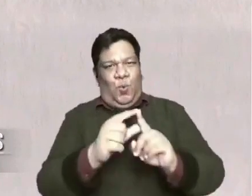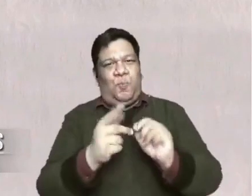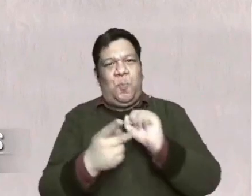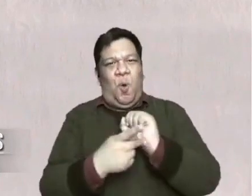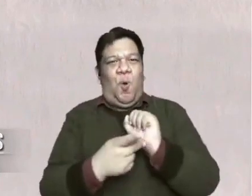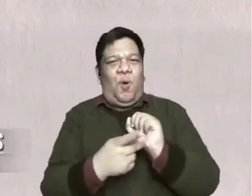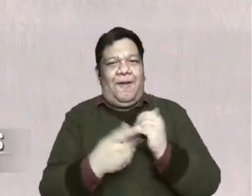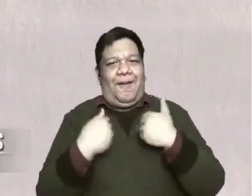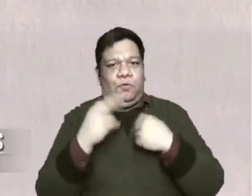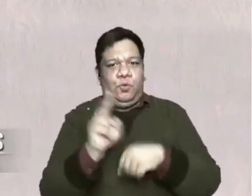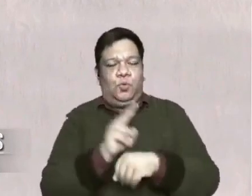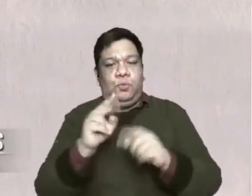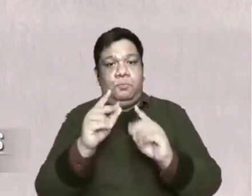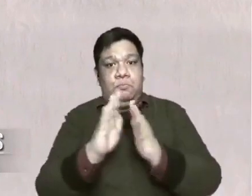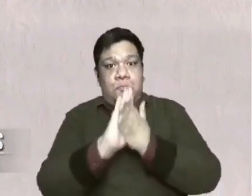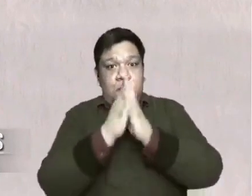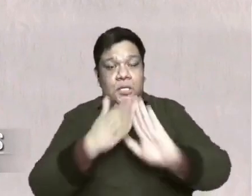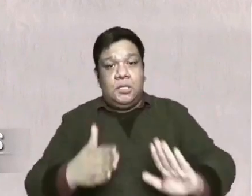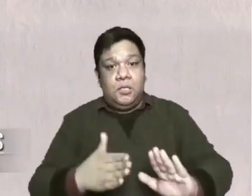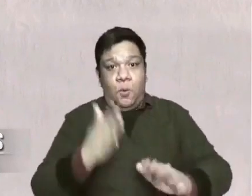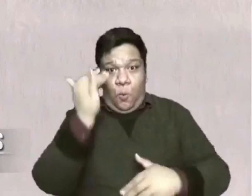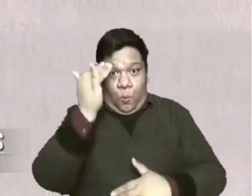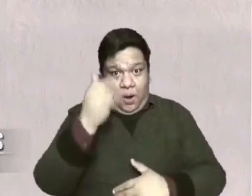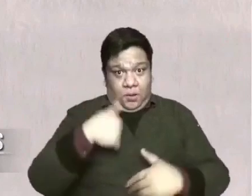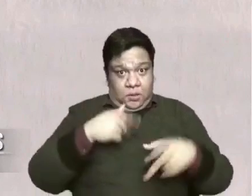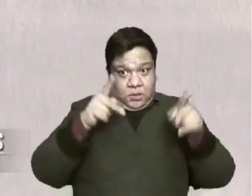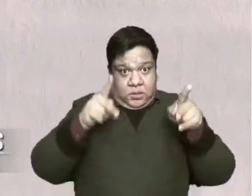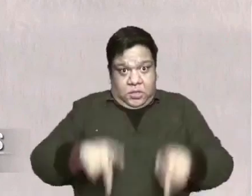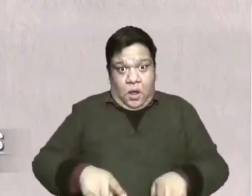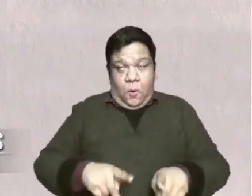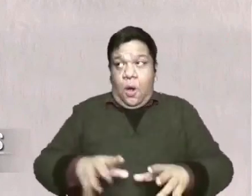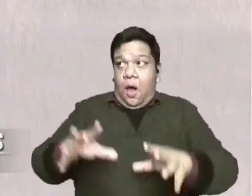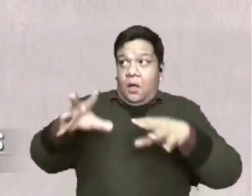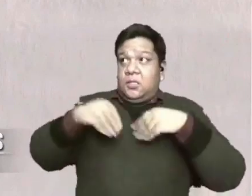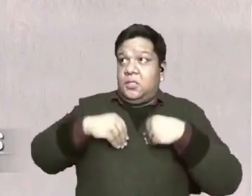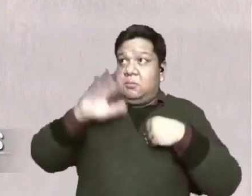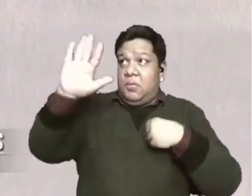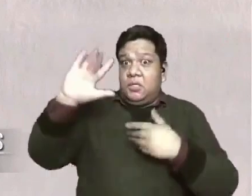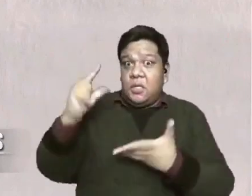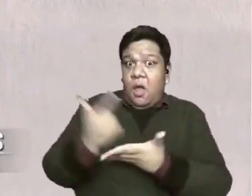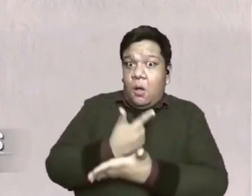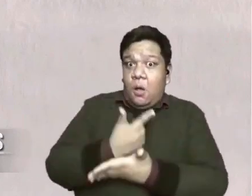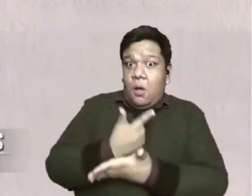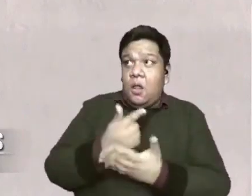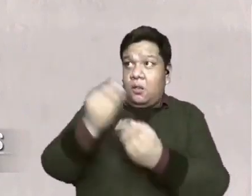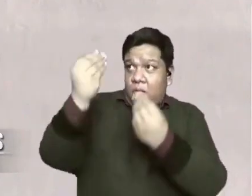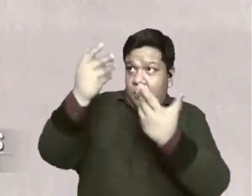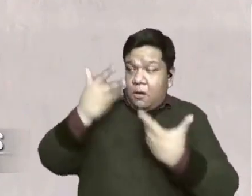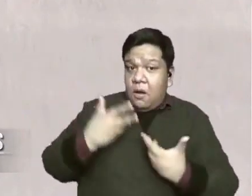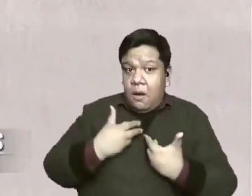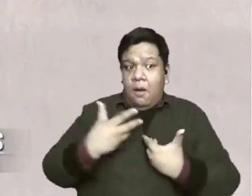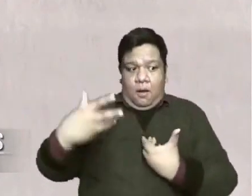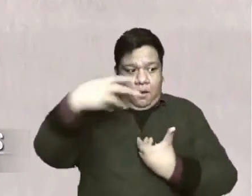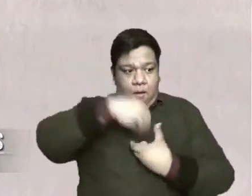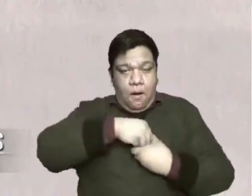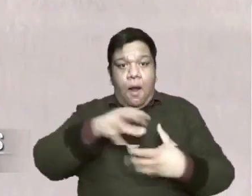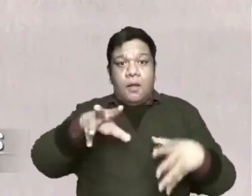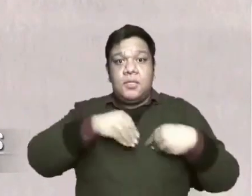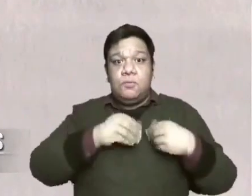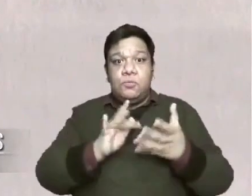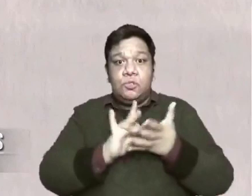Dahil ang katangian ng isang tao na tinanggap niya at isinabuhay ang Ibanghelyo ni Jesus ay isang tao mapayapa.